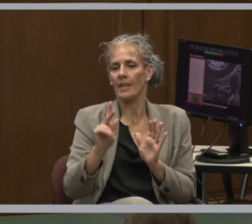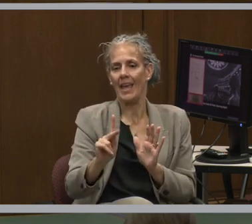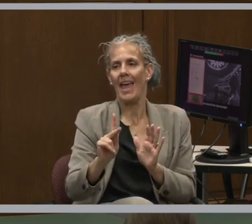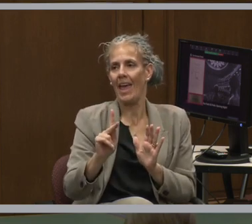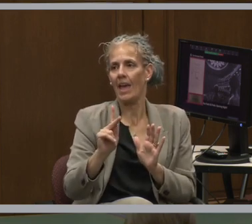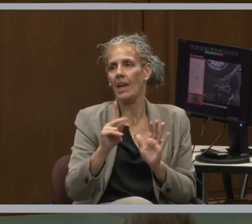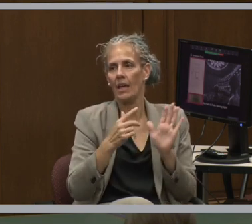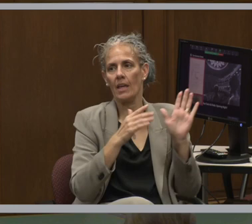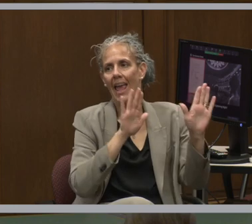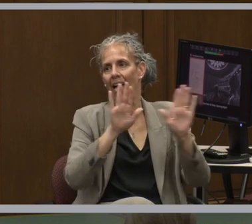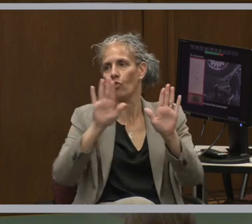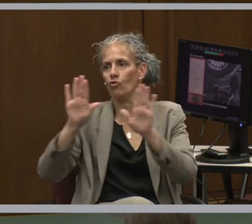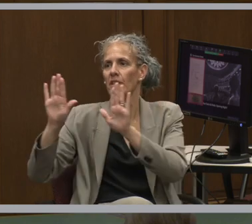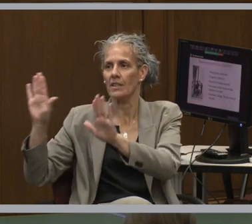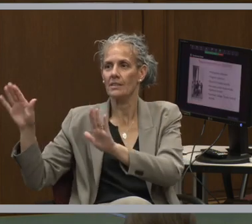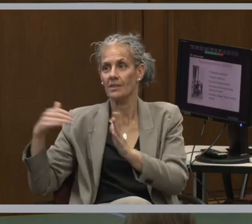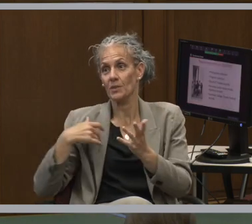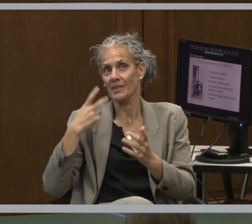bit of a sneak peek.